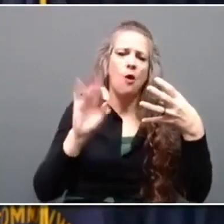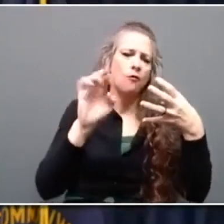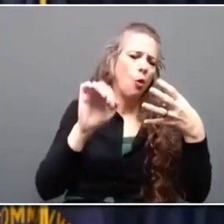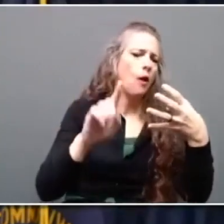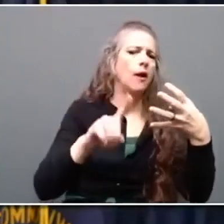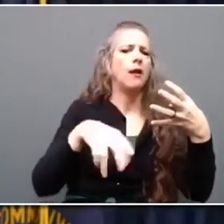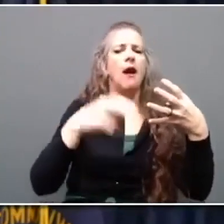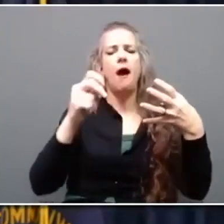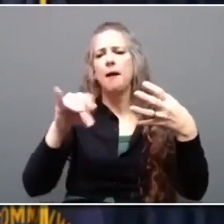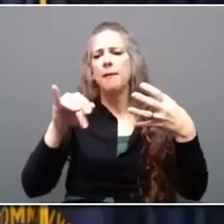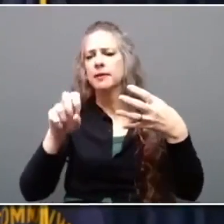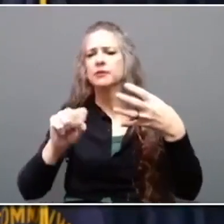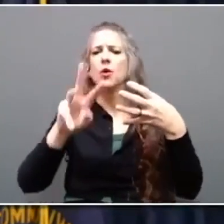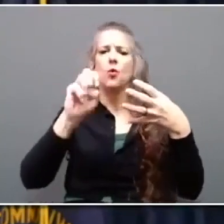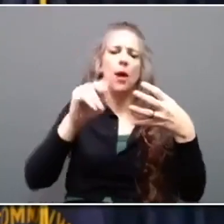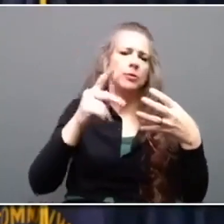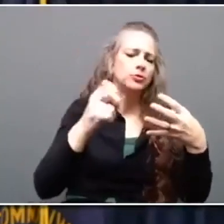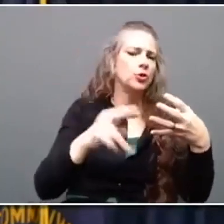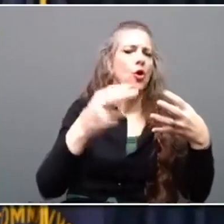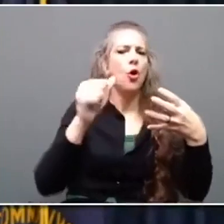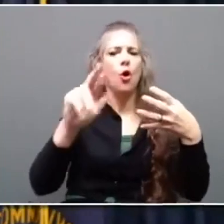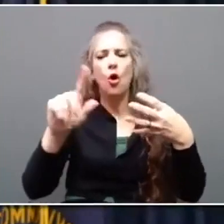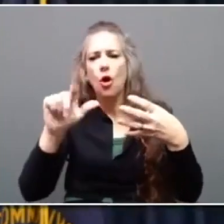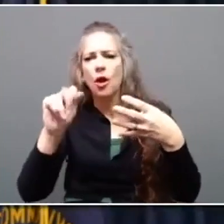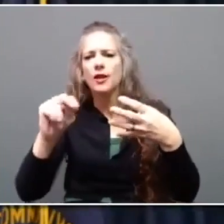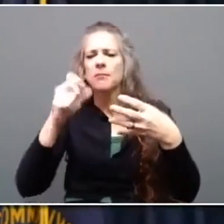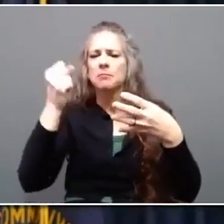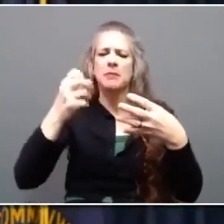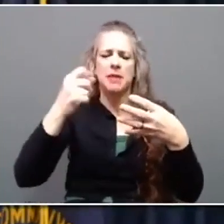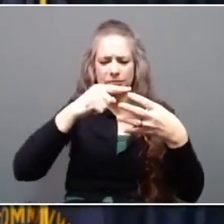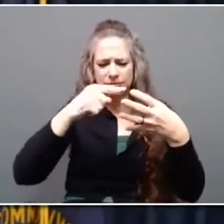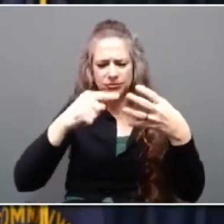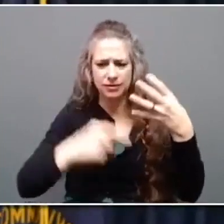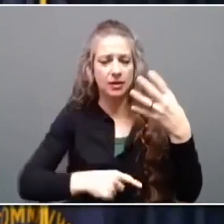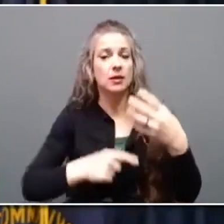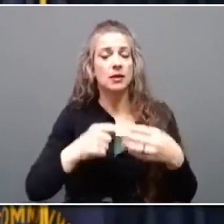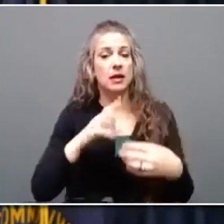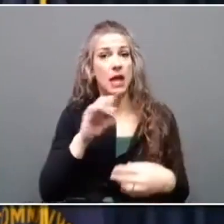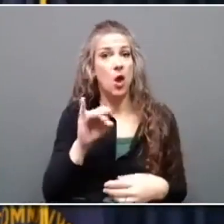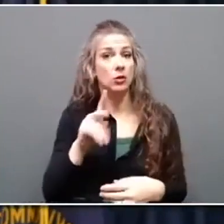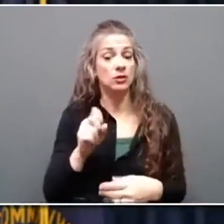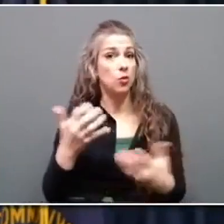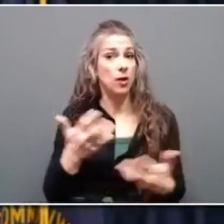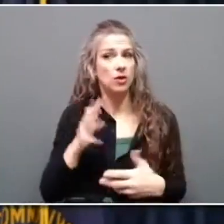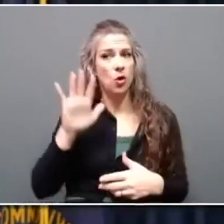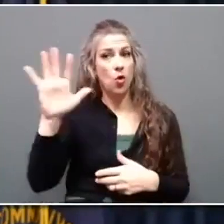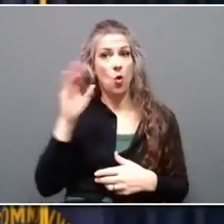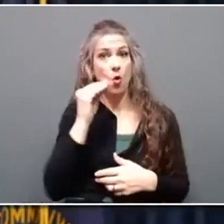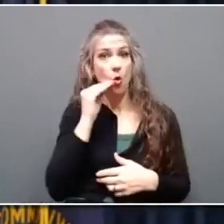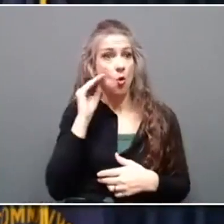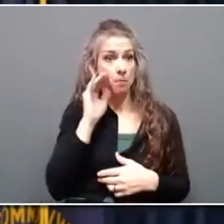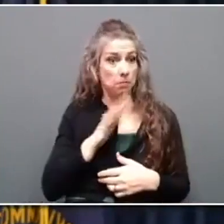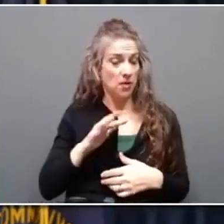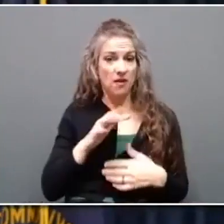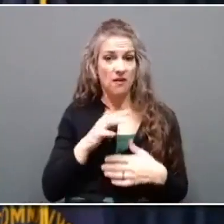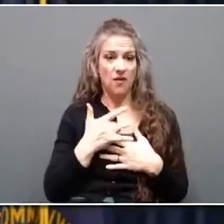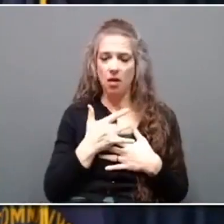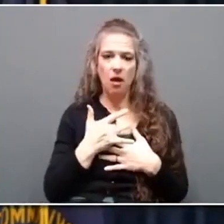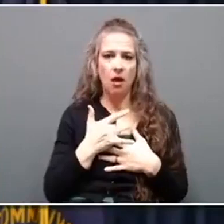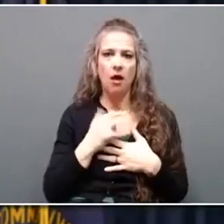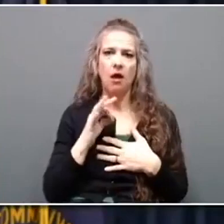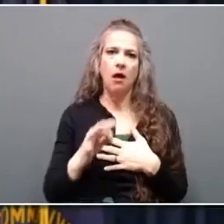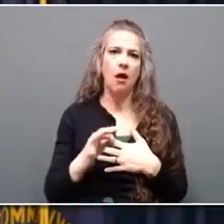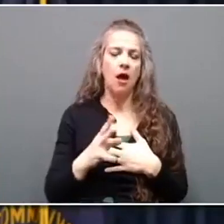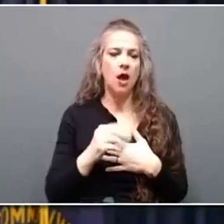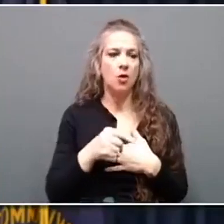Webster, Harlan, and Breathitt counties, some peace of mind that their homes won't be threatened or that their roads won't be washed out.